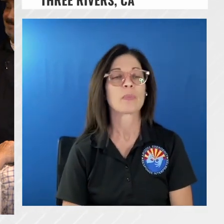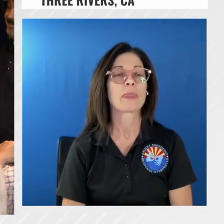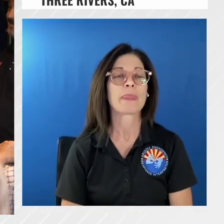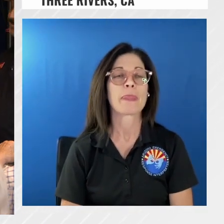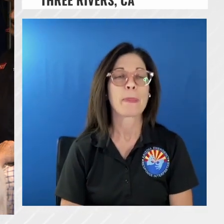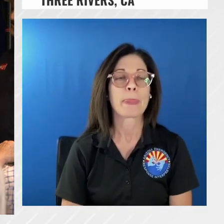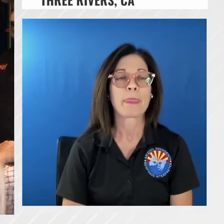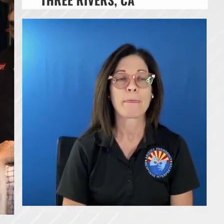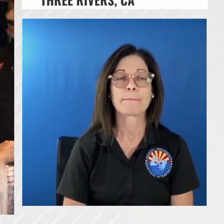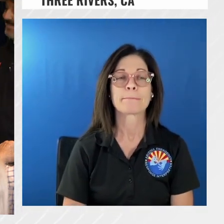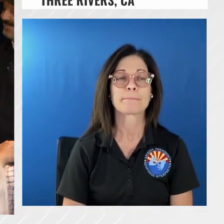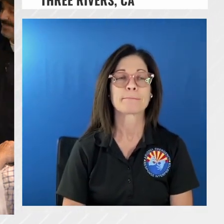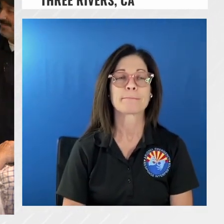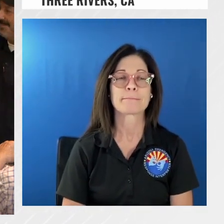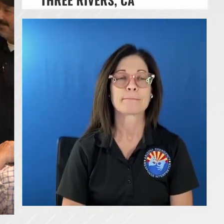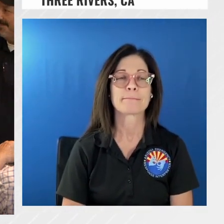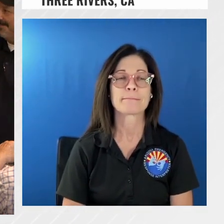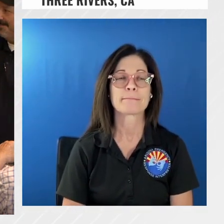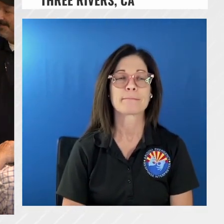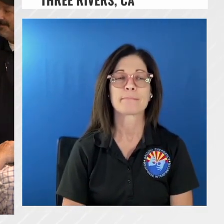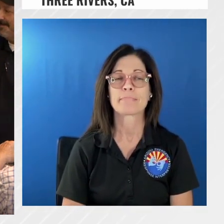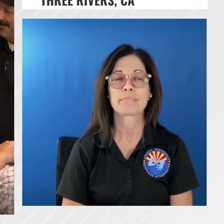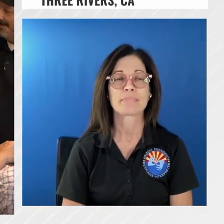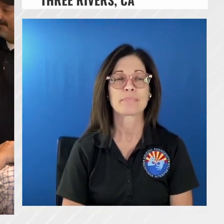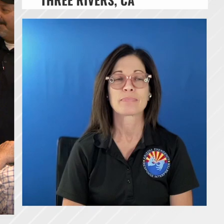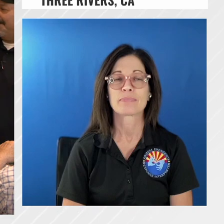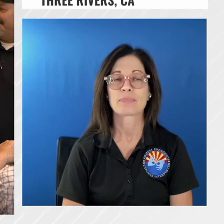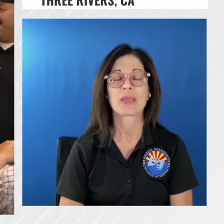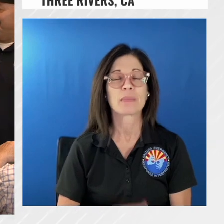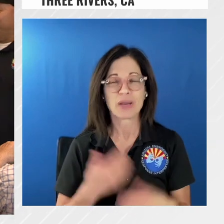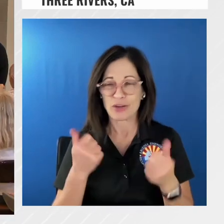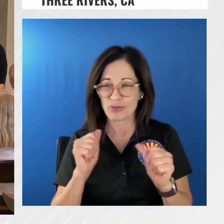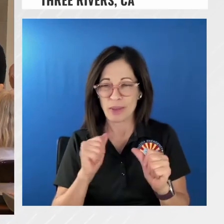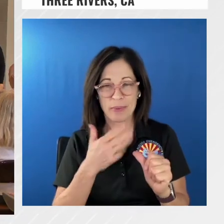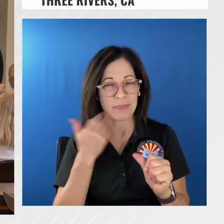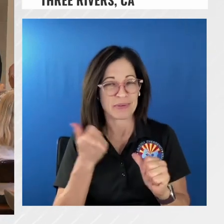i'm going to try my hardest to keep this fire as small as possible for all of you